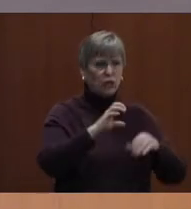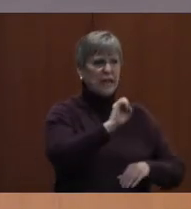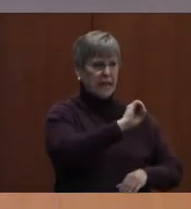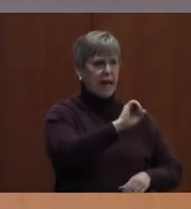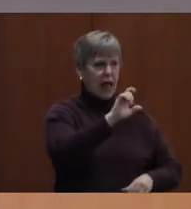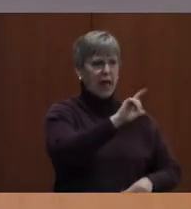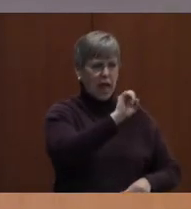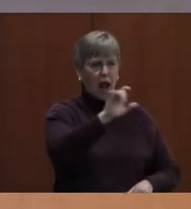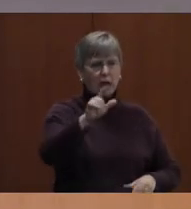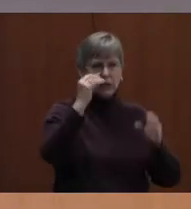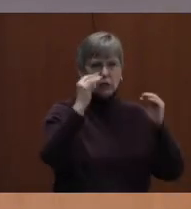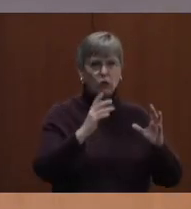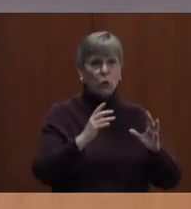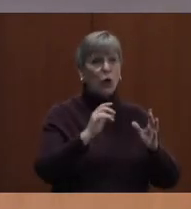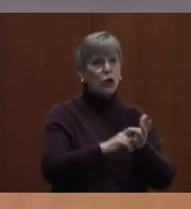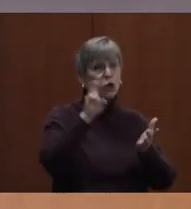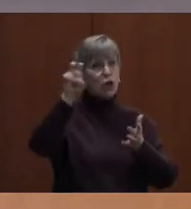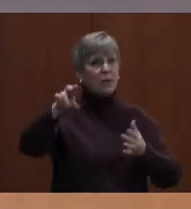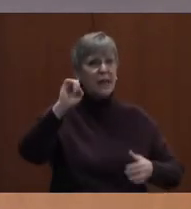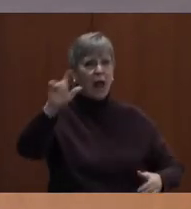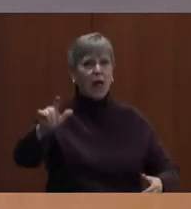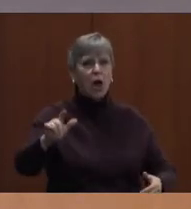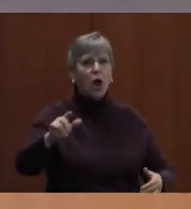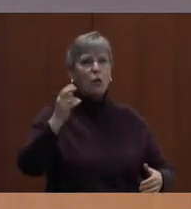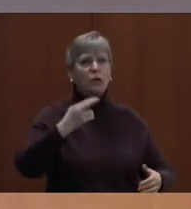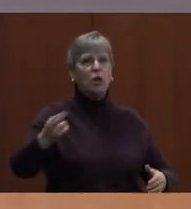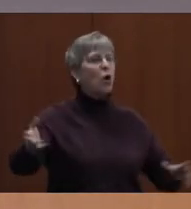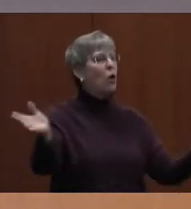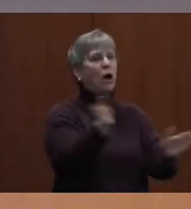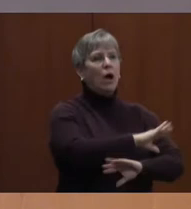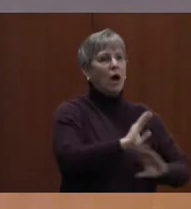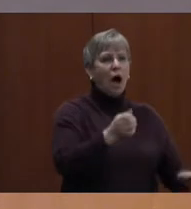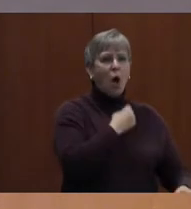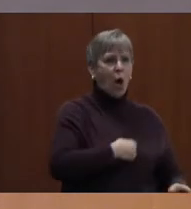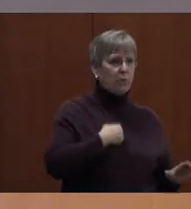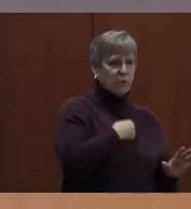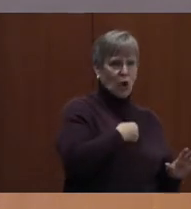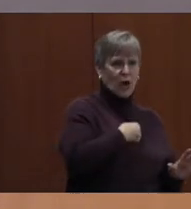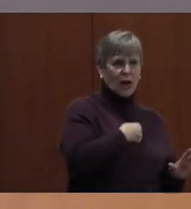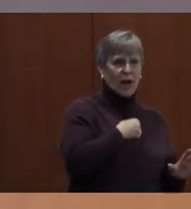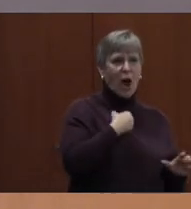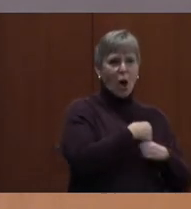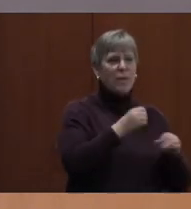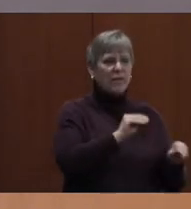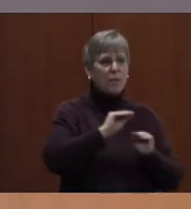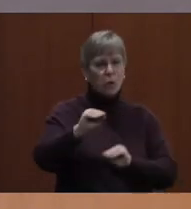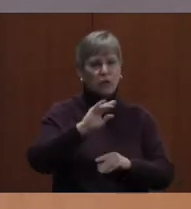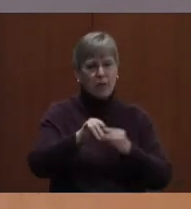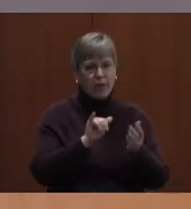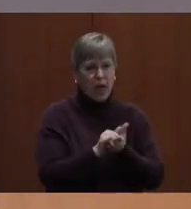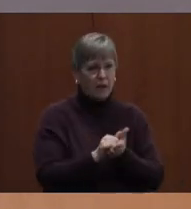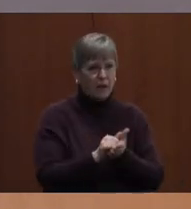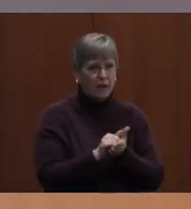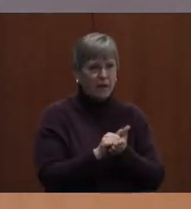as we used to call them. Yeah. jumping to these motions. Yeah. I was back on the council. make the motion that I could talk to you.